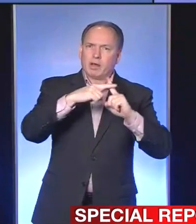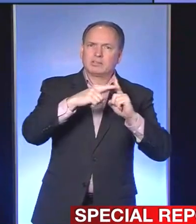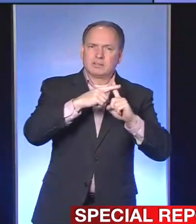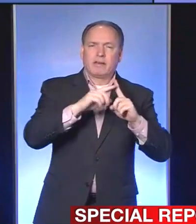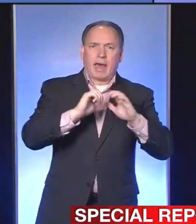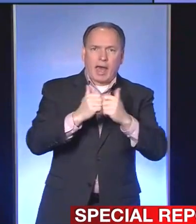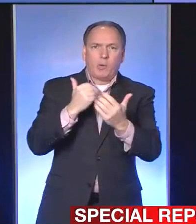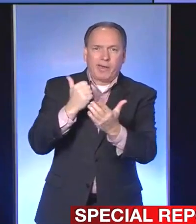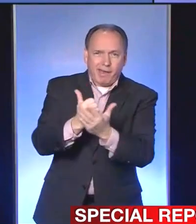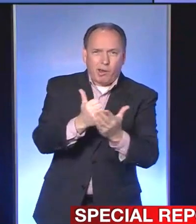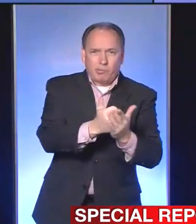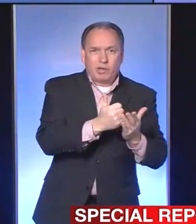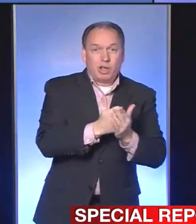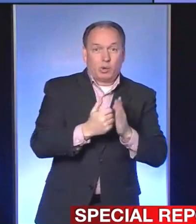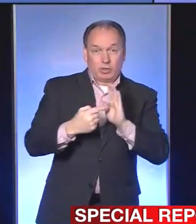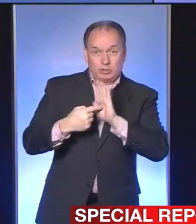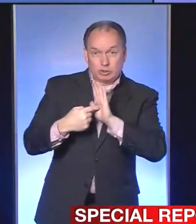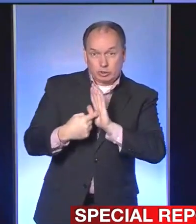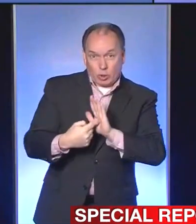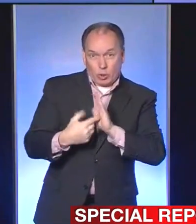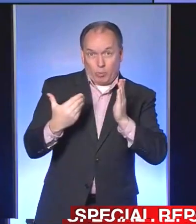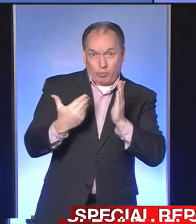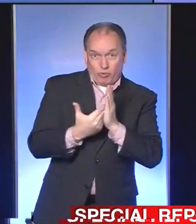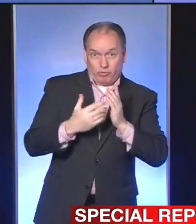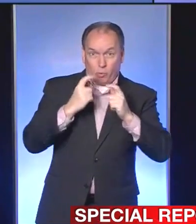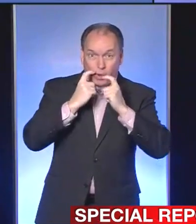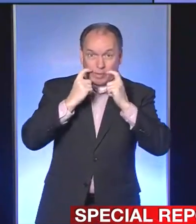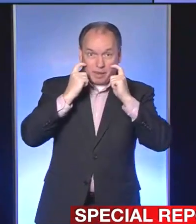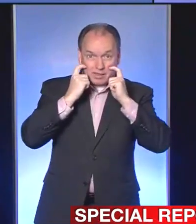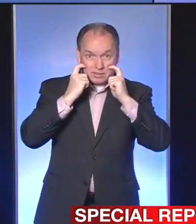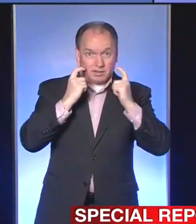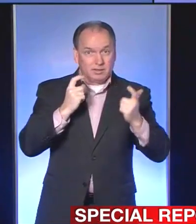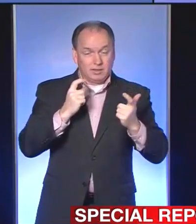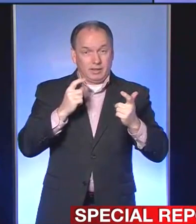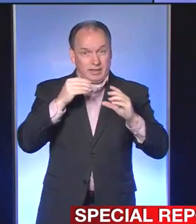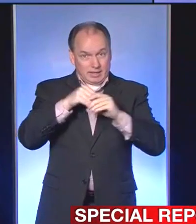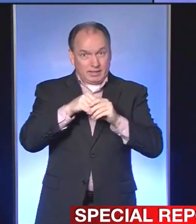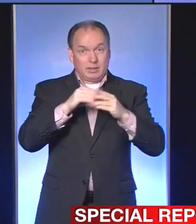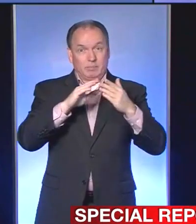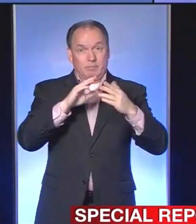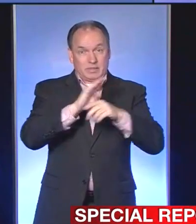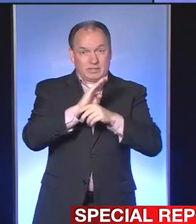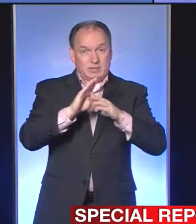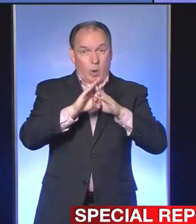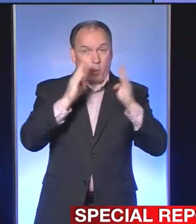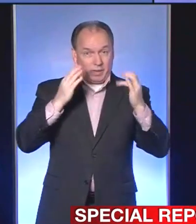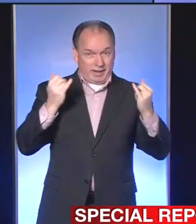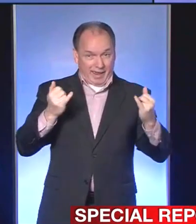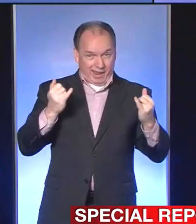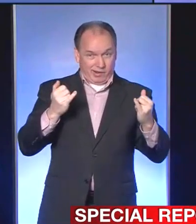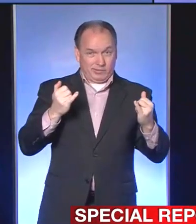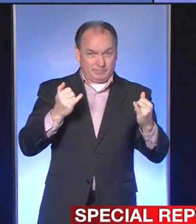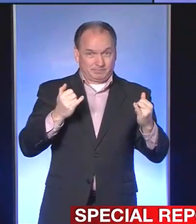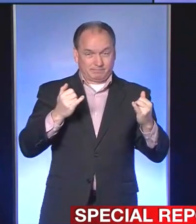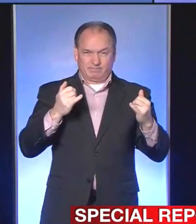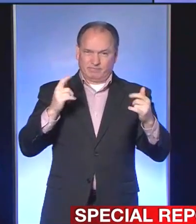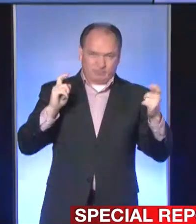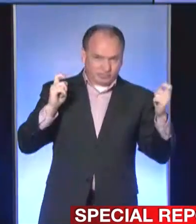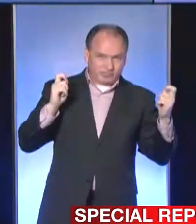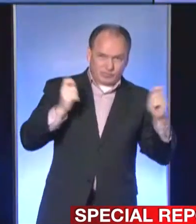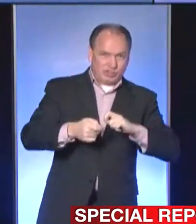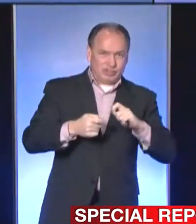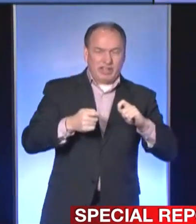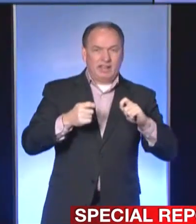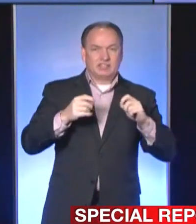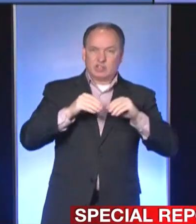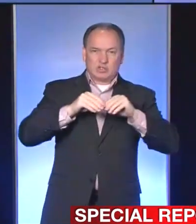Because if we can show that wearing masks in these businesses that are open now and it makes a big difference in terms